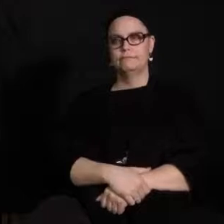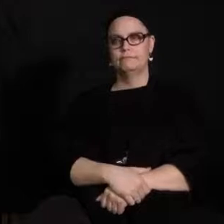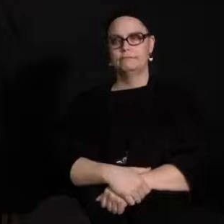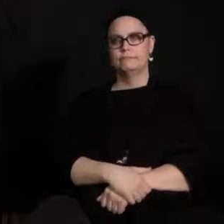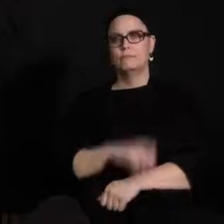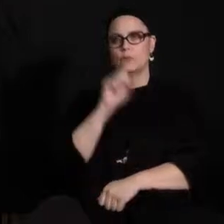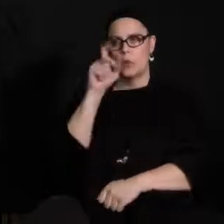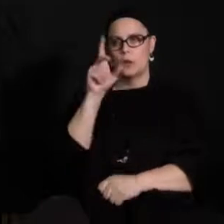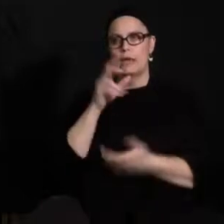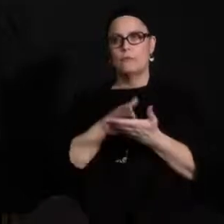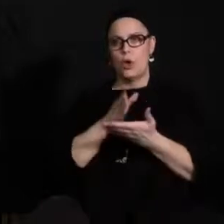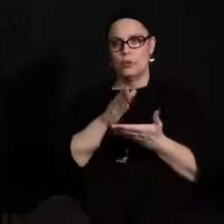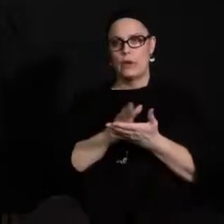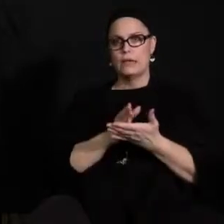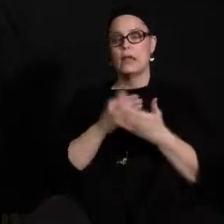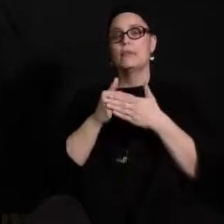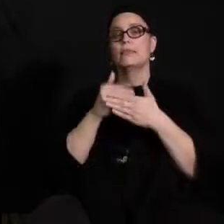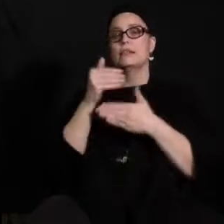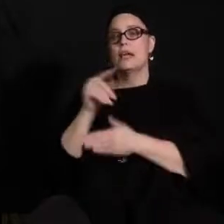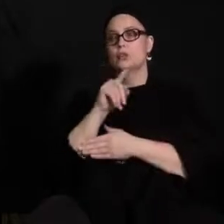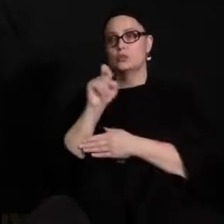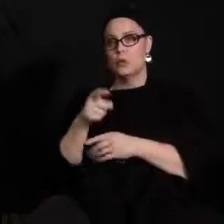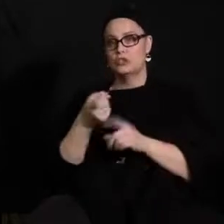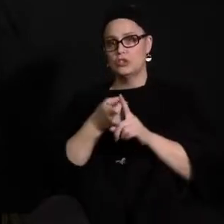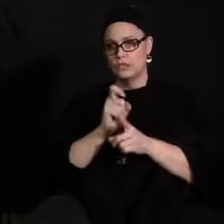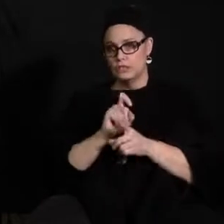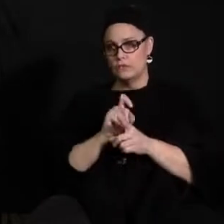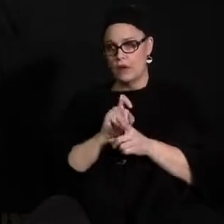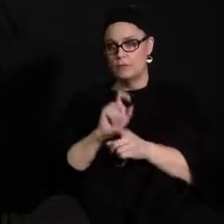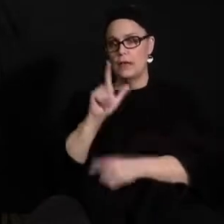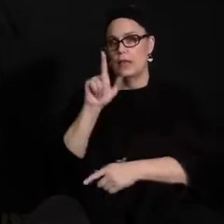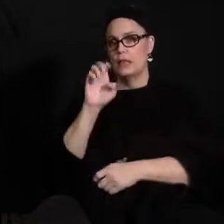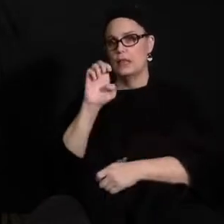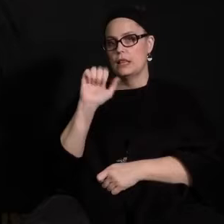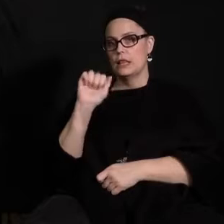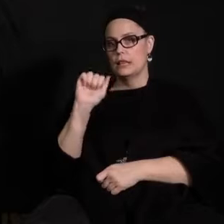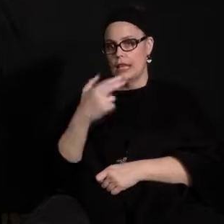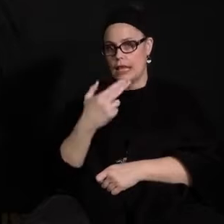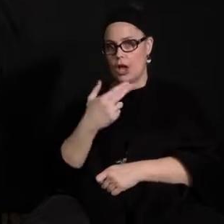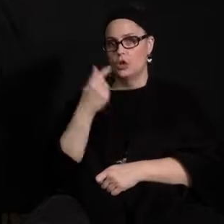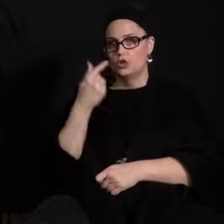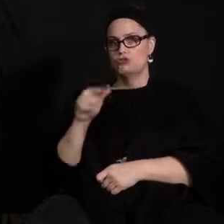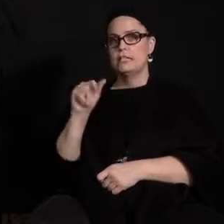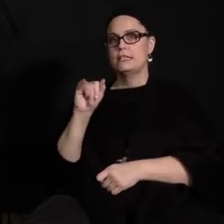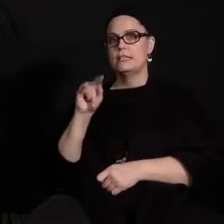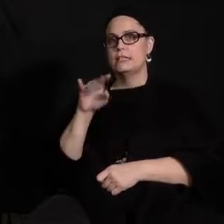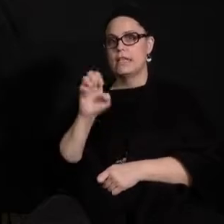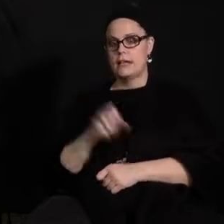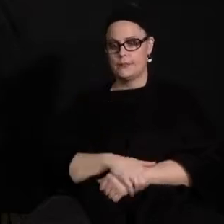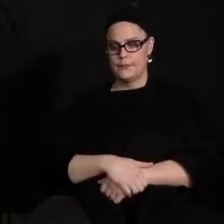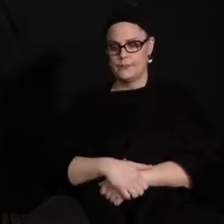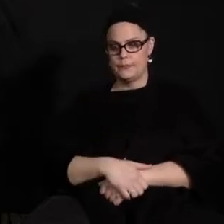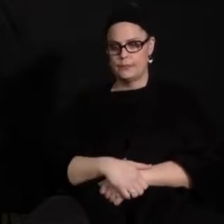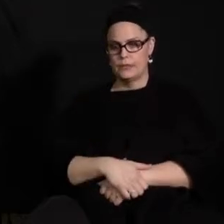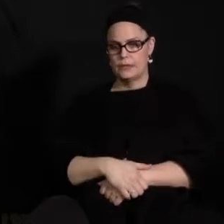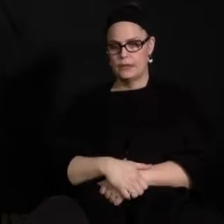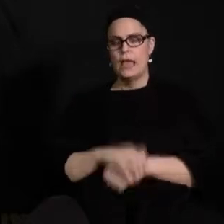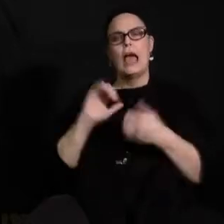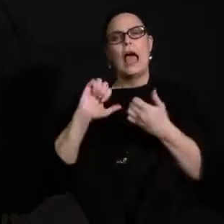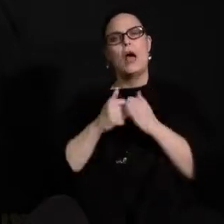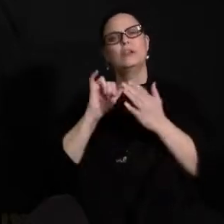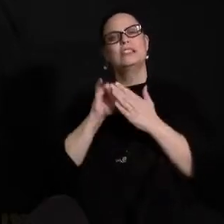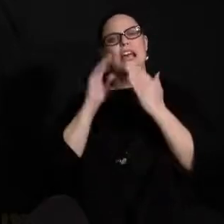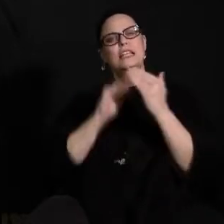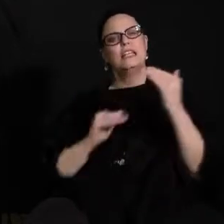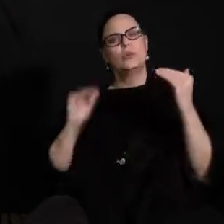But question from, I believe it's Leah Greenside. How is it equitable to provide